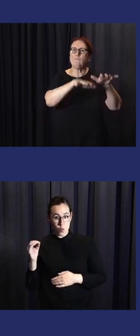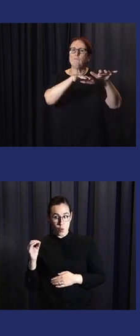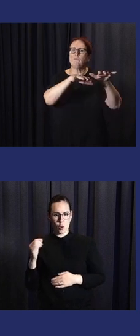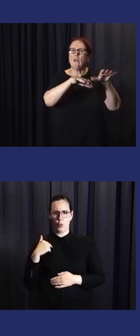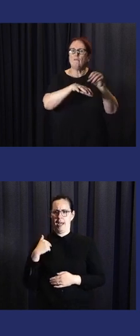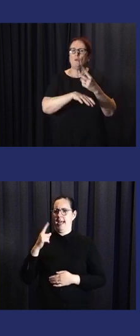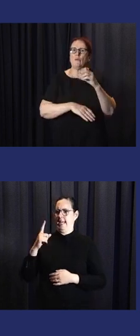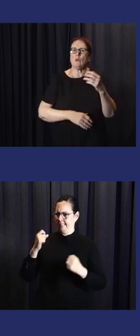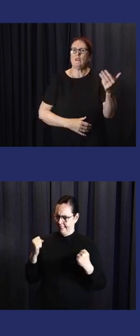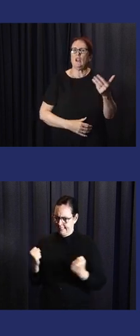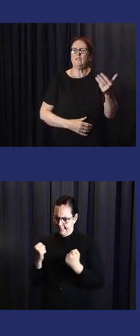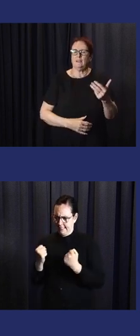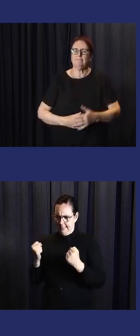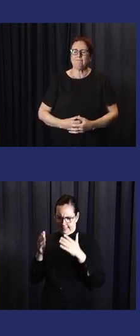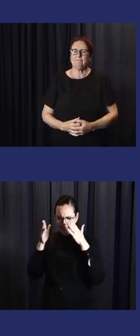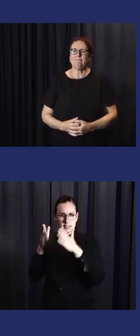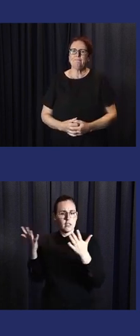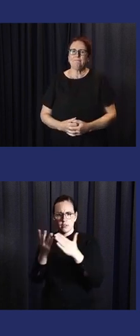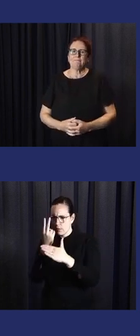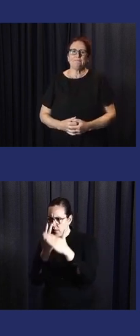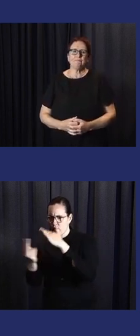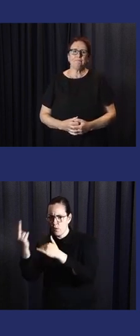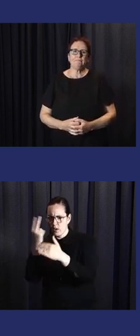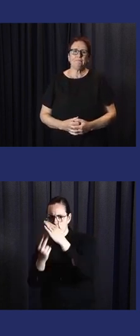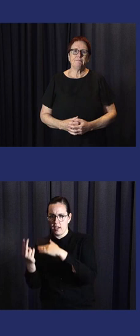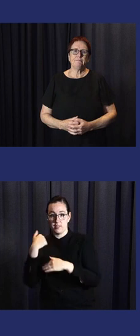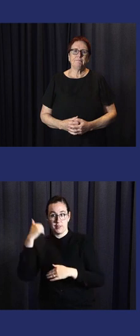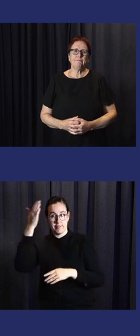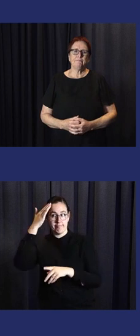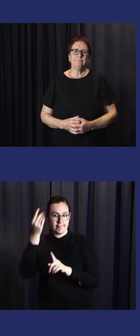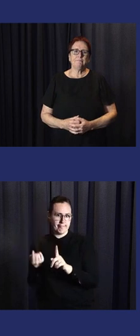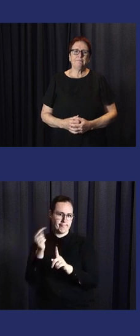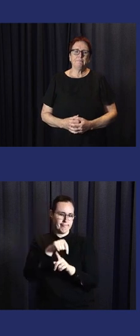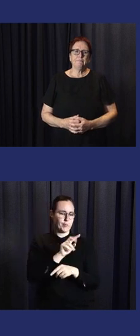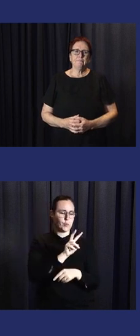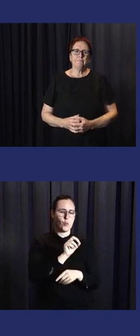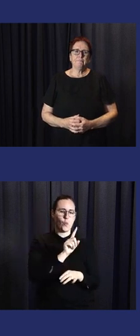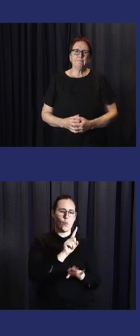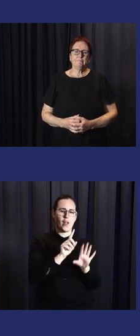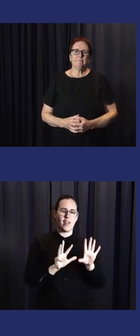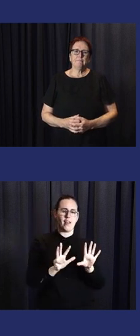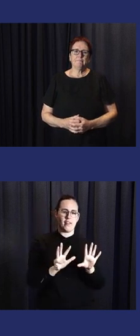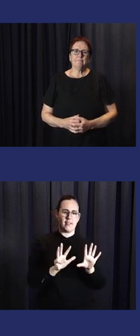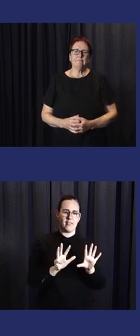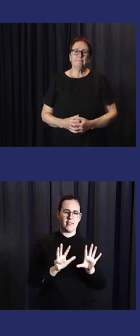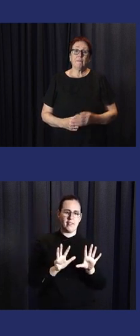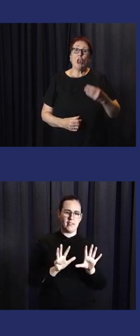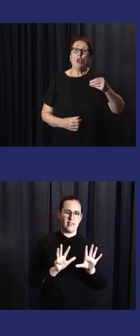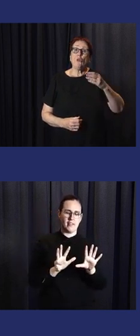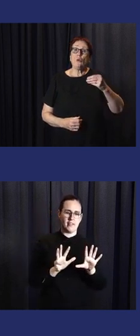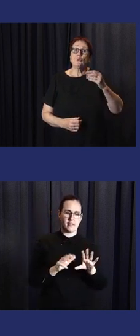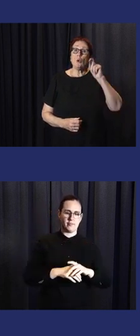We already have a water instruction has been forecast since June 2019. With the impact,